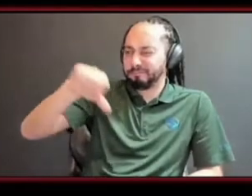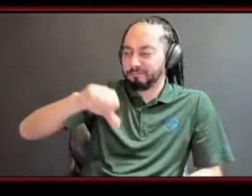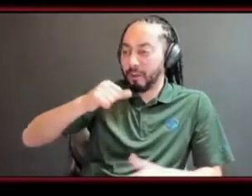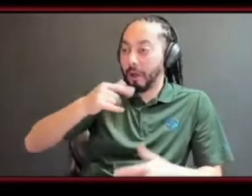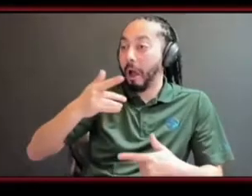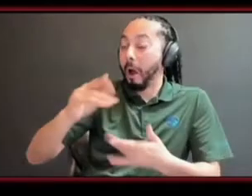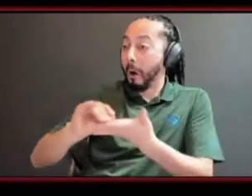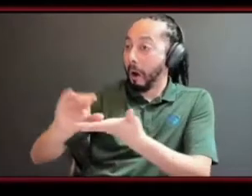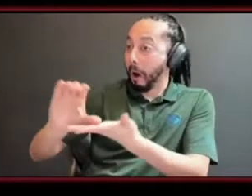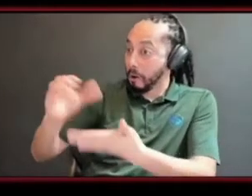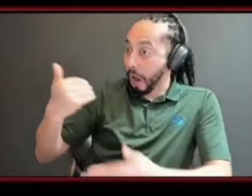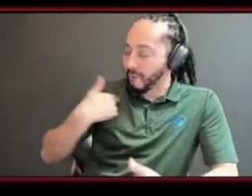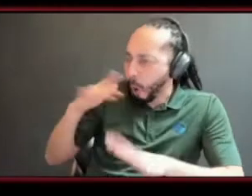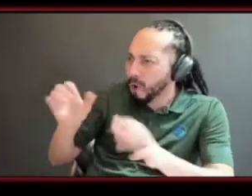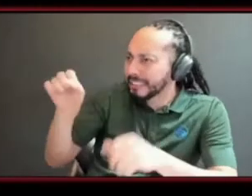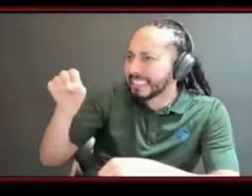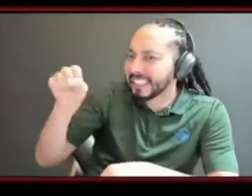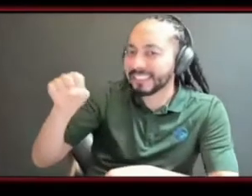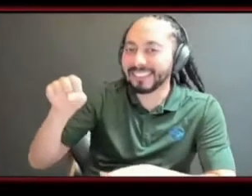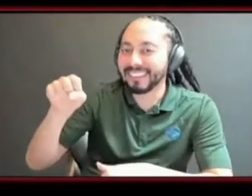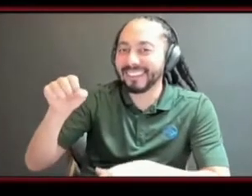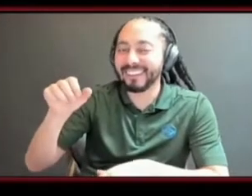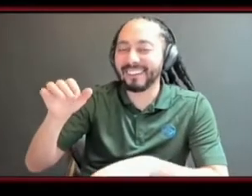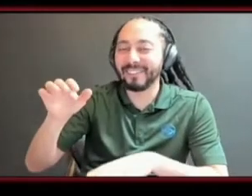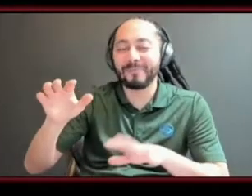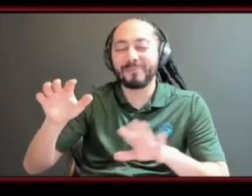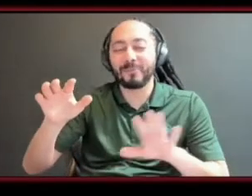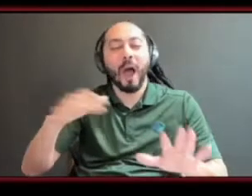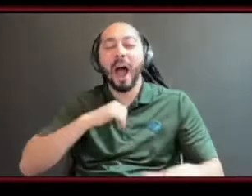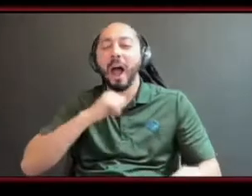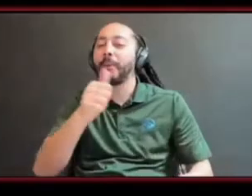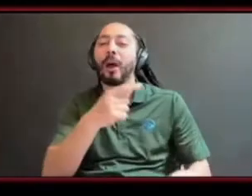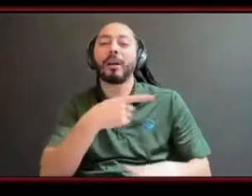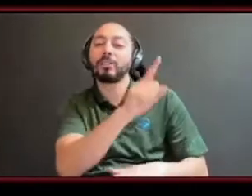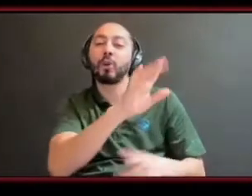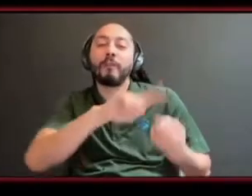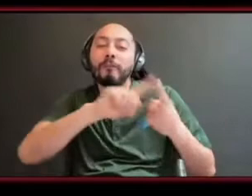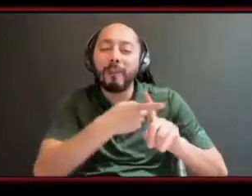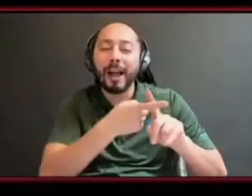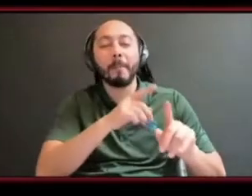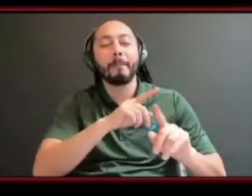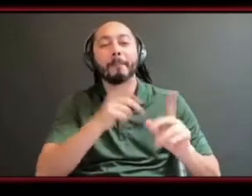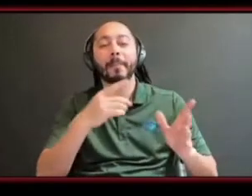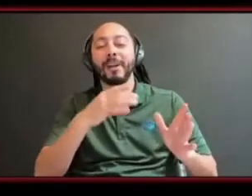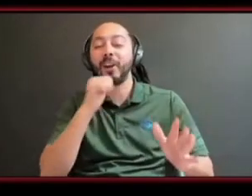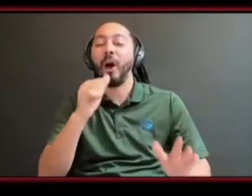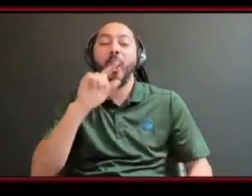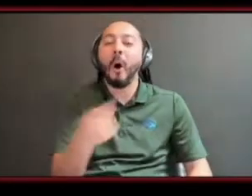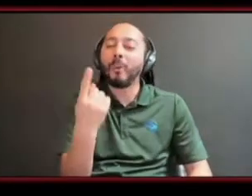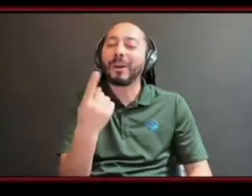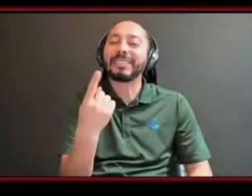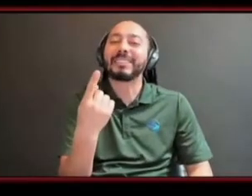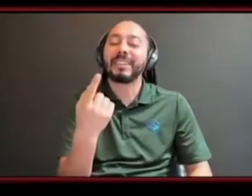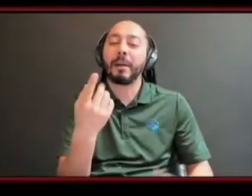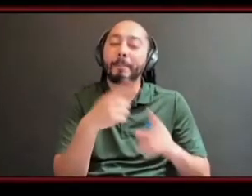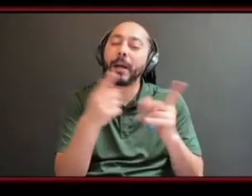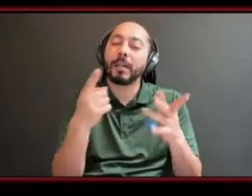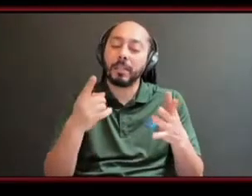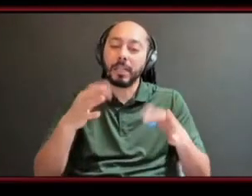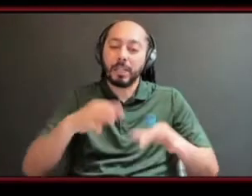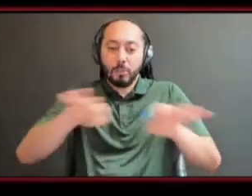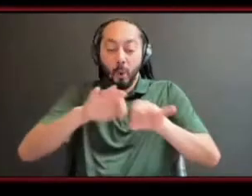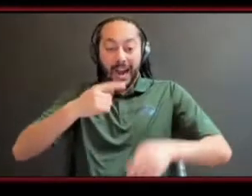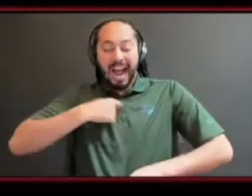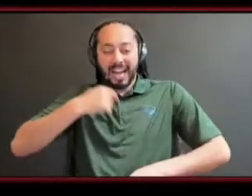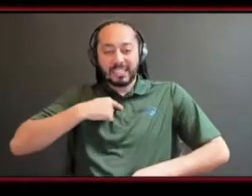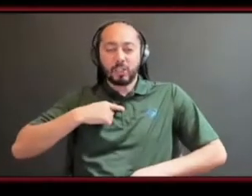to um not to feel a way about your friends because sometimes it's on well it's not sometimes it's always on us to sell our vision like it's on